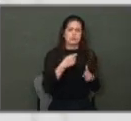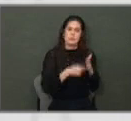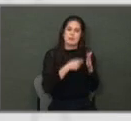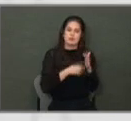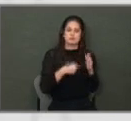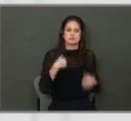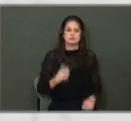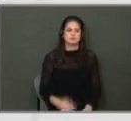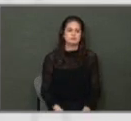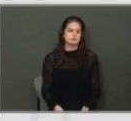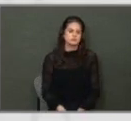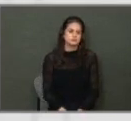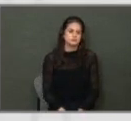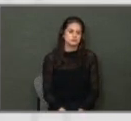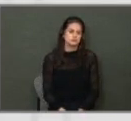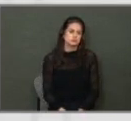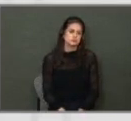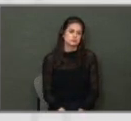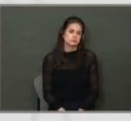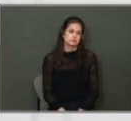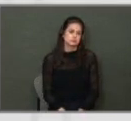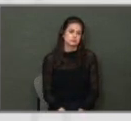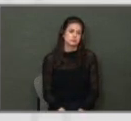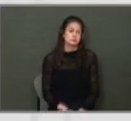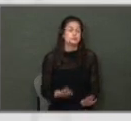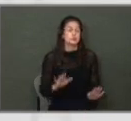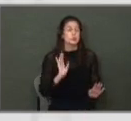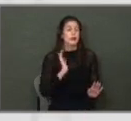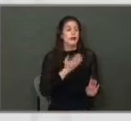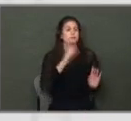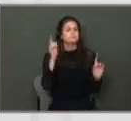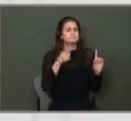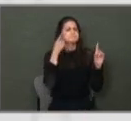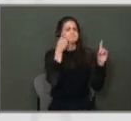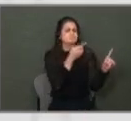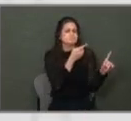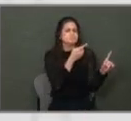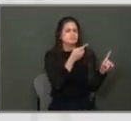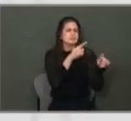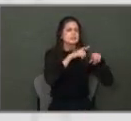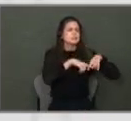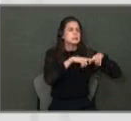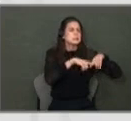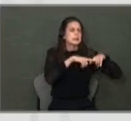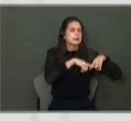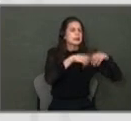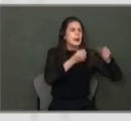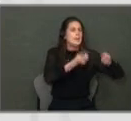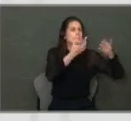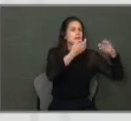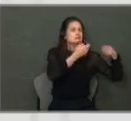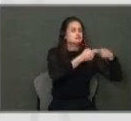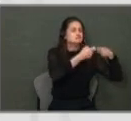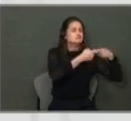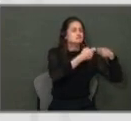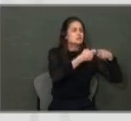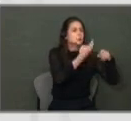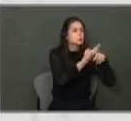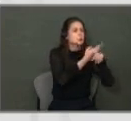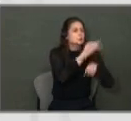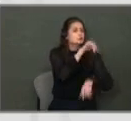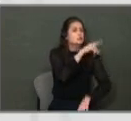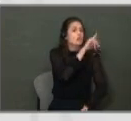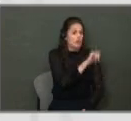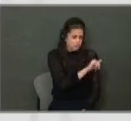is in the proposed budget in a second. The idea is that it's based on what energy you used in July.